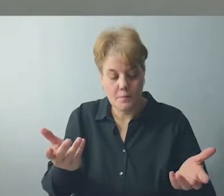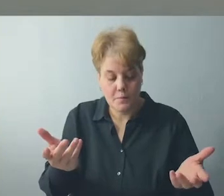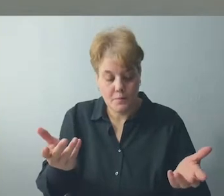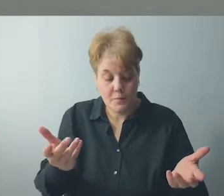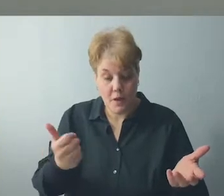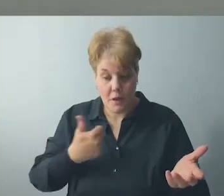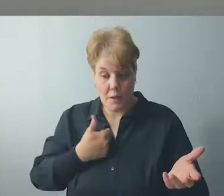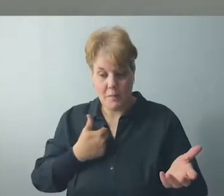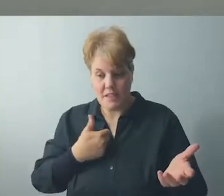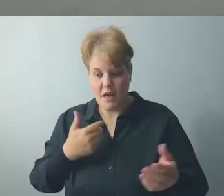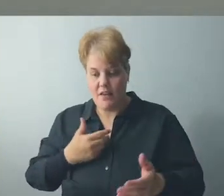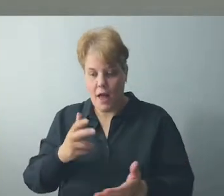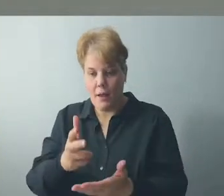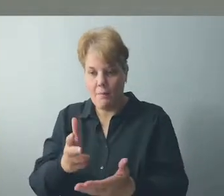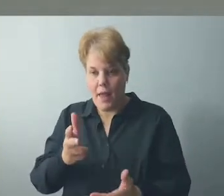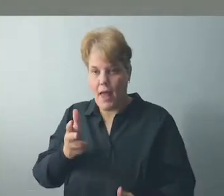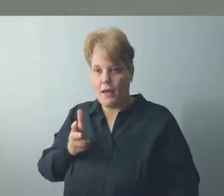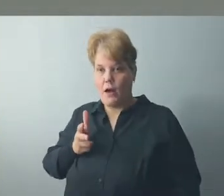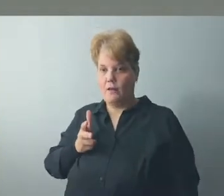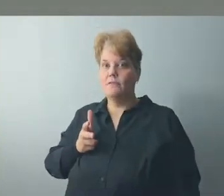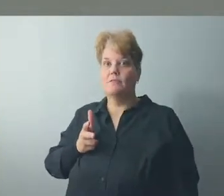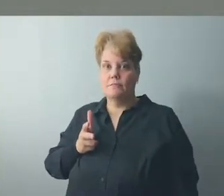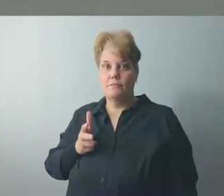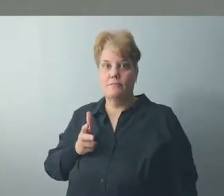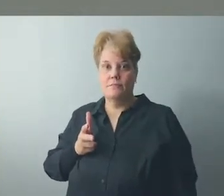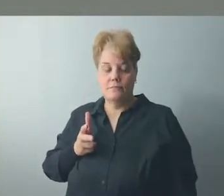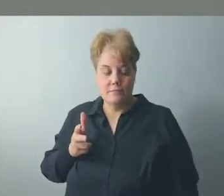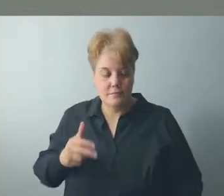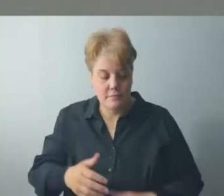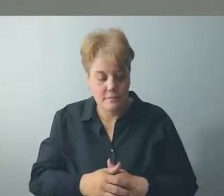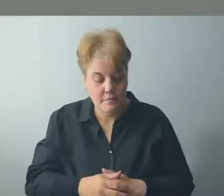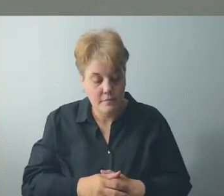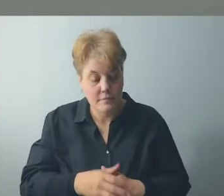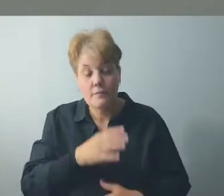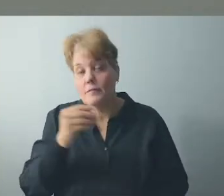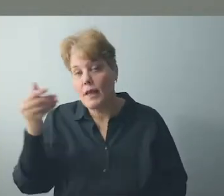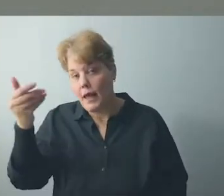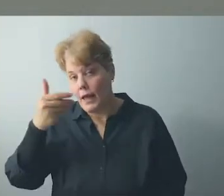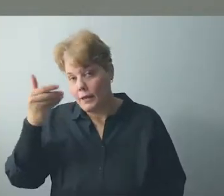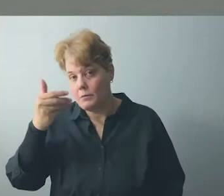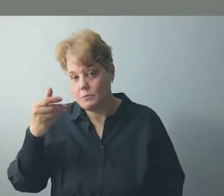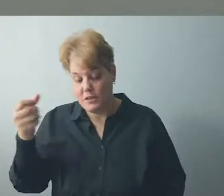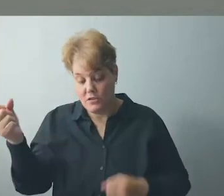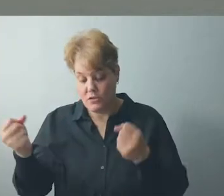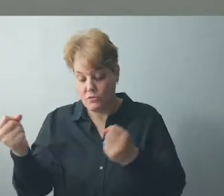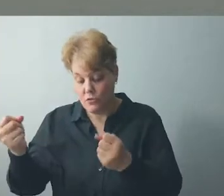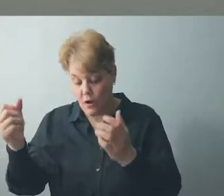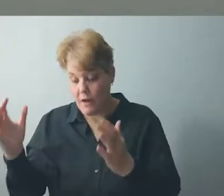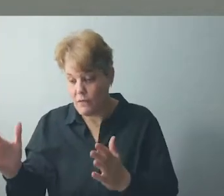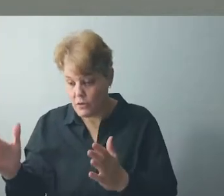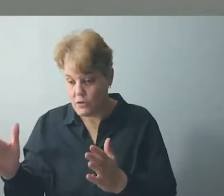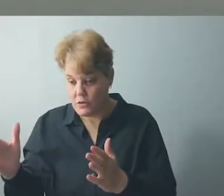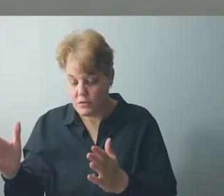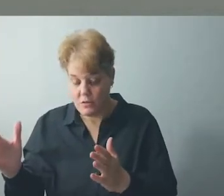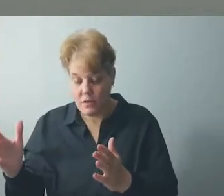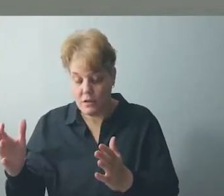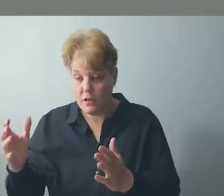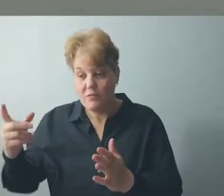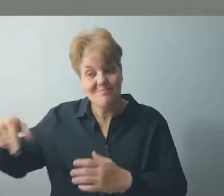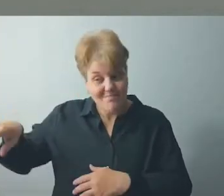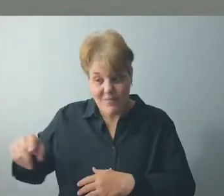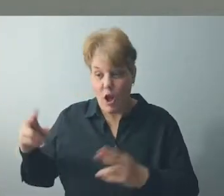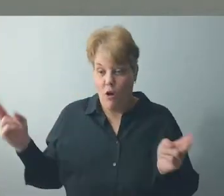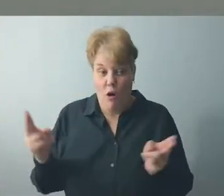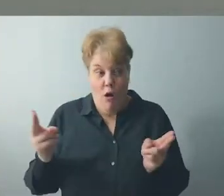them a lot of space. I also give pizza delivery cars a lot of space. They are usually in a hurry